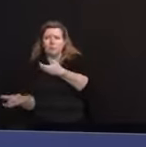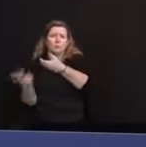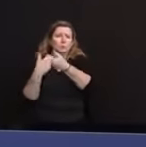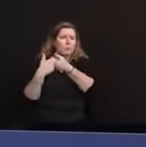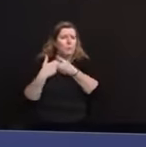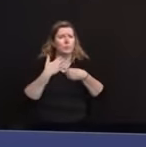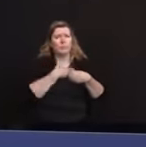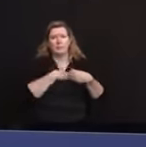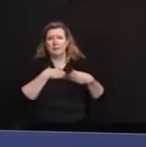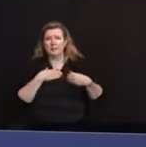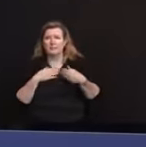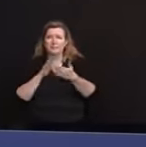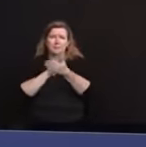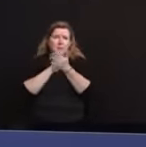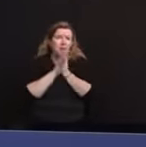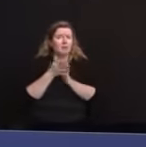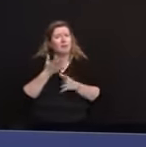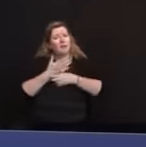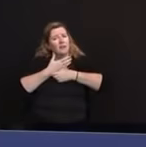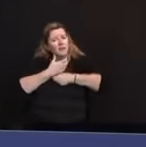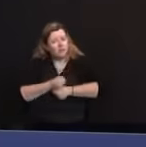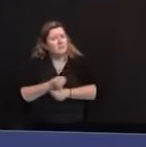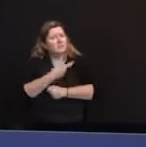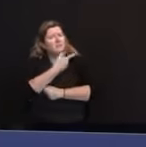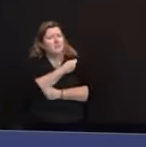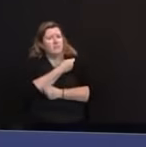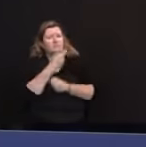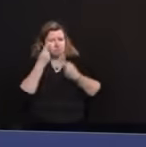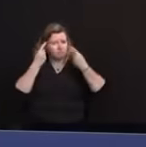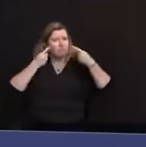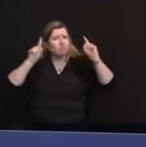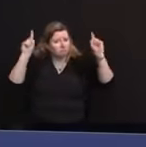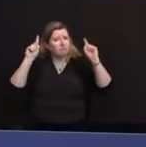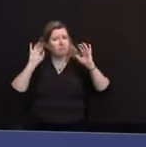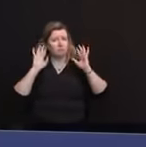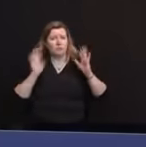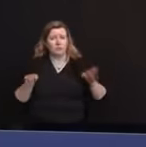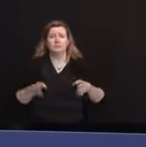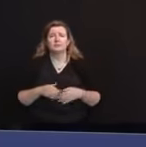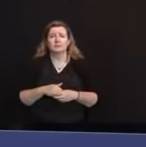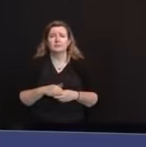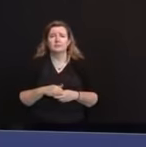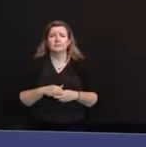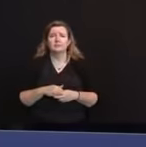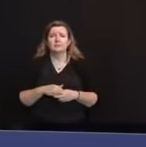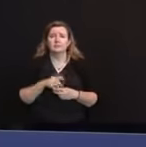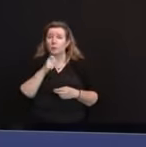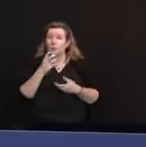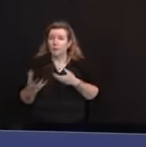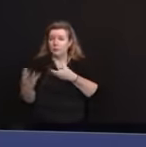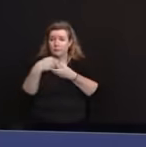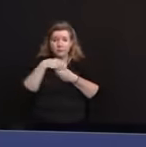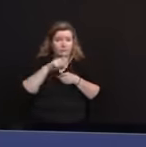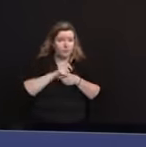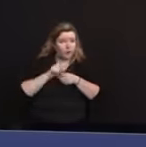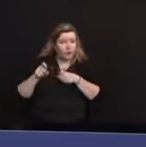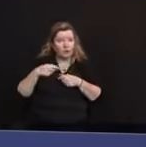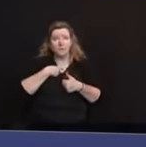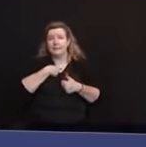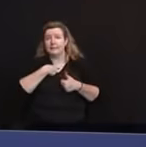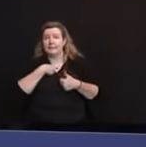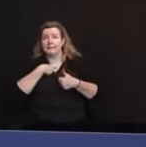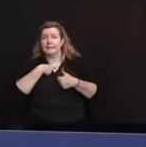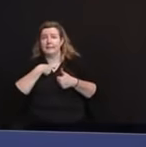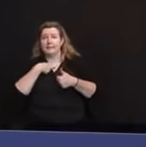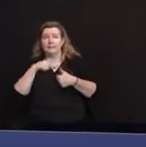build confidence in the vaccine. The stakeholders represented organizations including community and